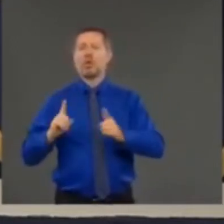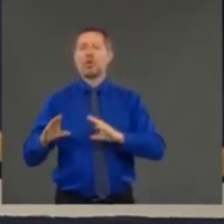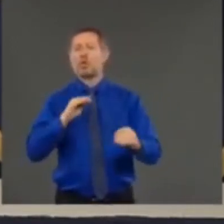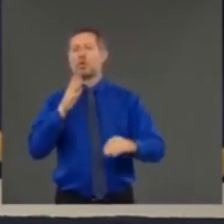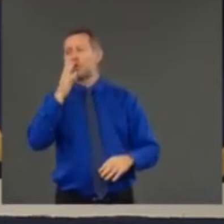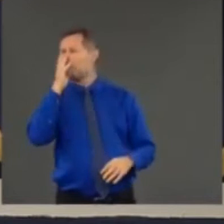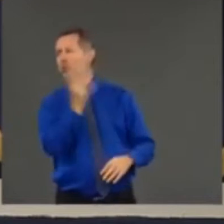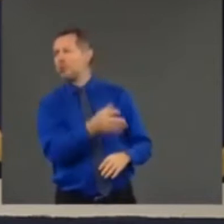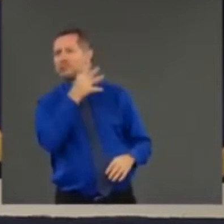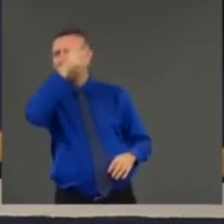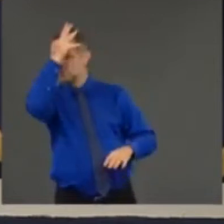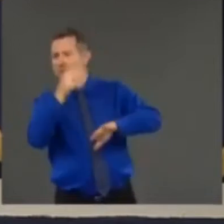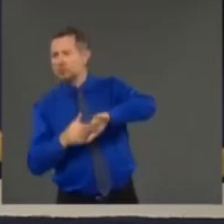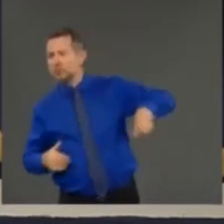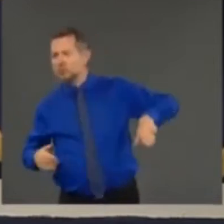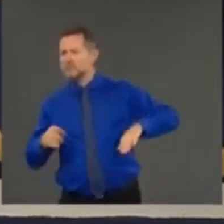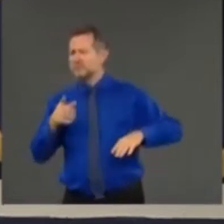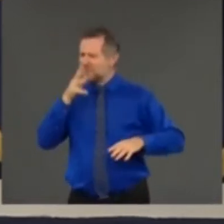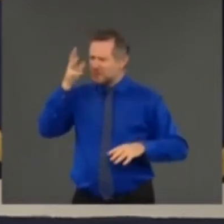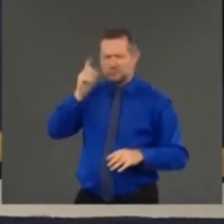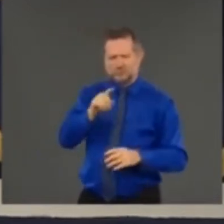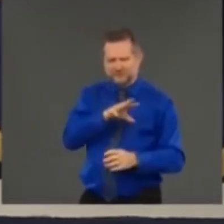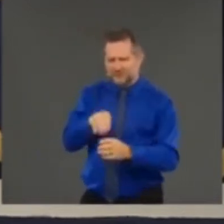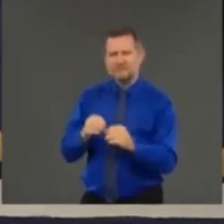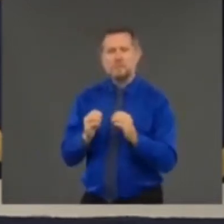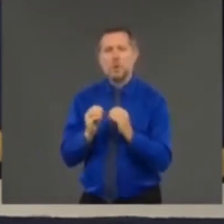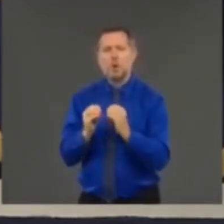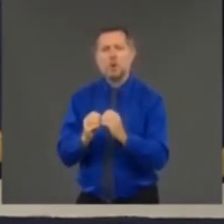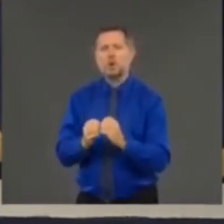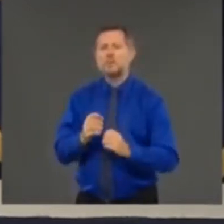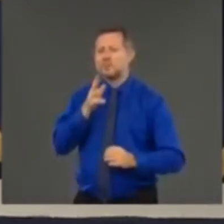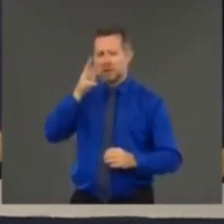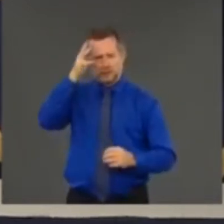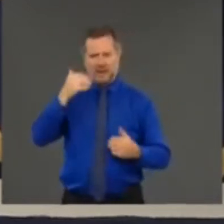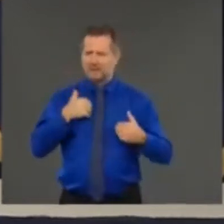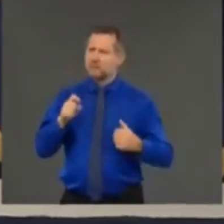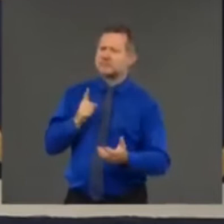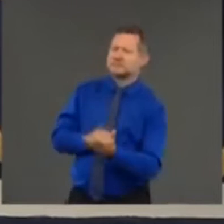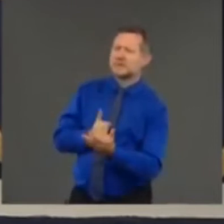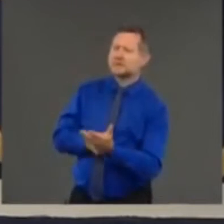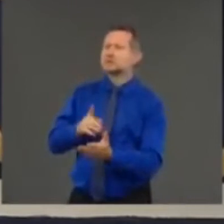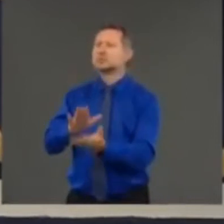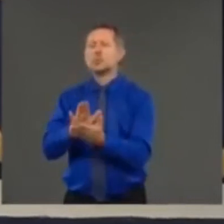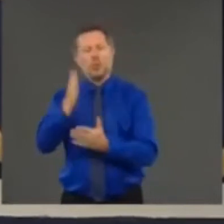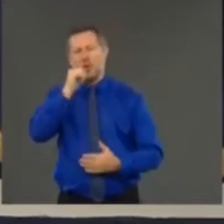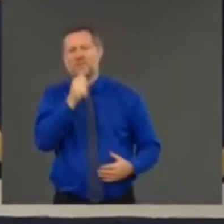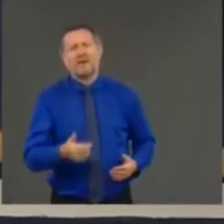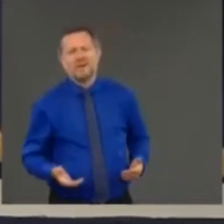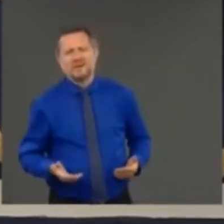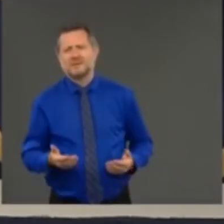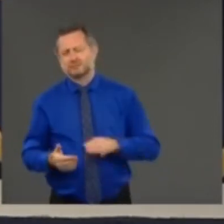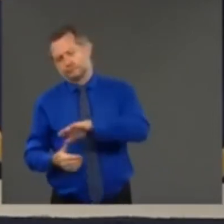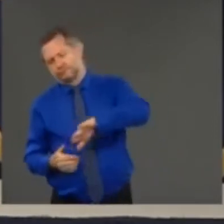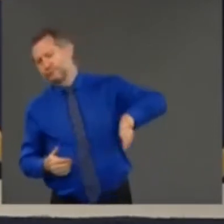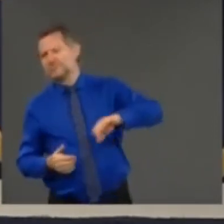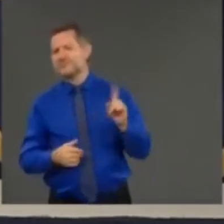parents involvement and the dialogue with the parents it's not going to be school district to the state school